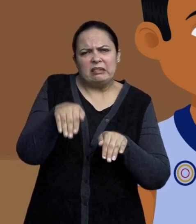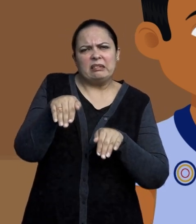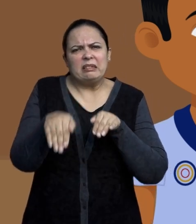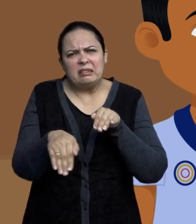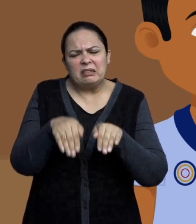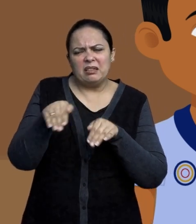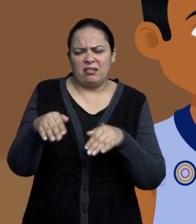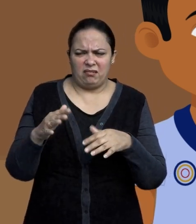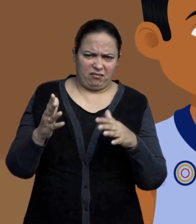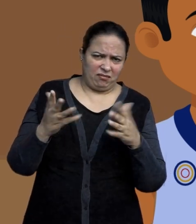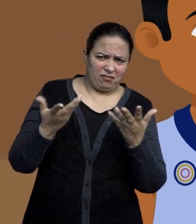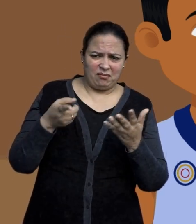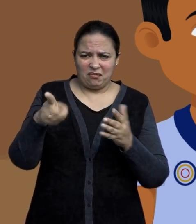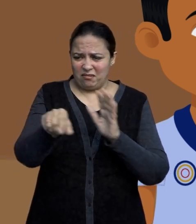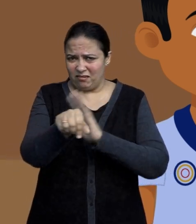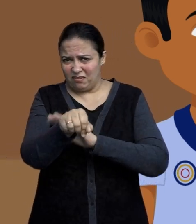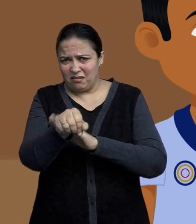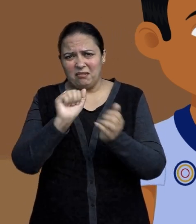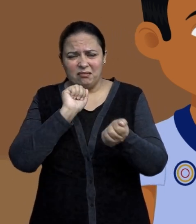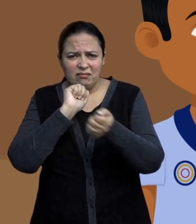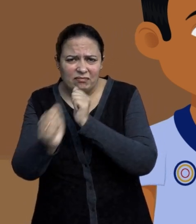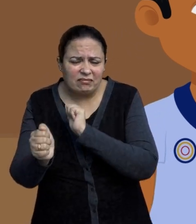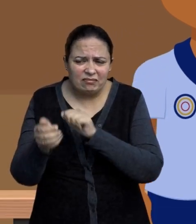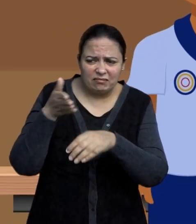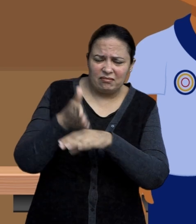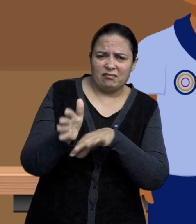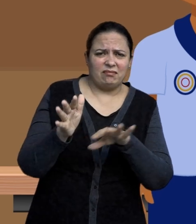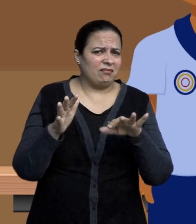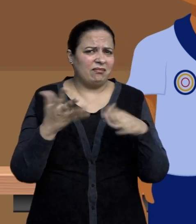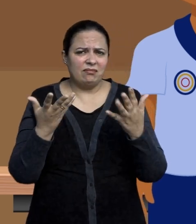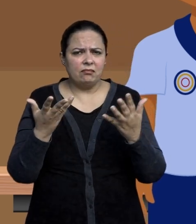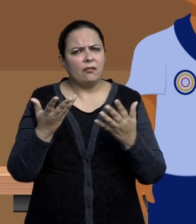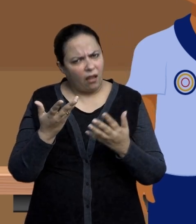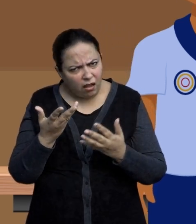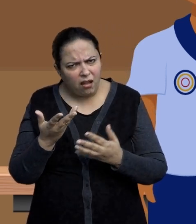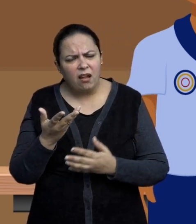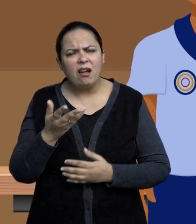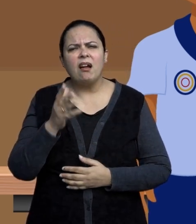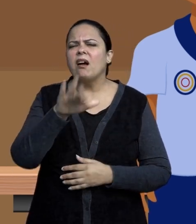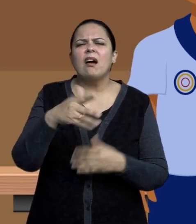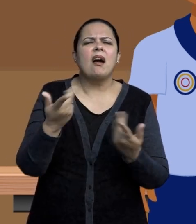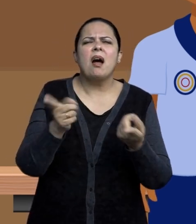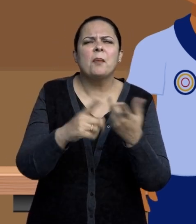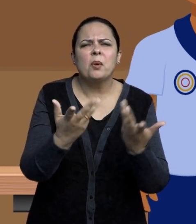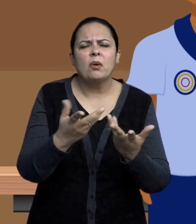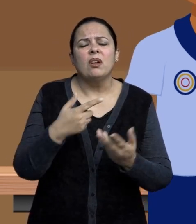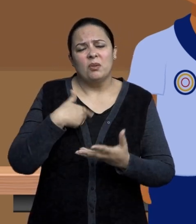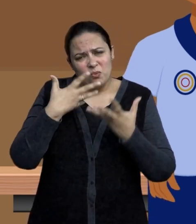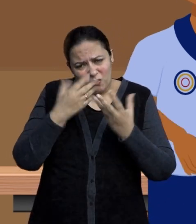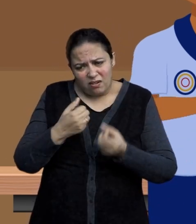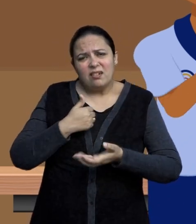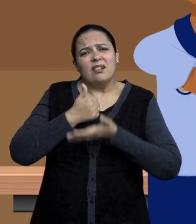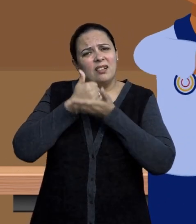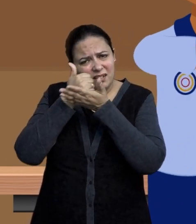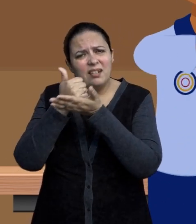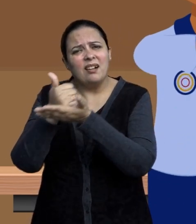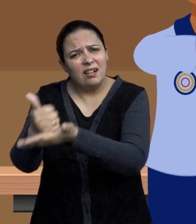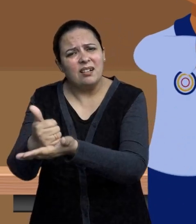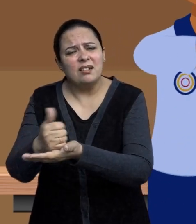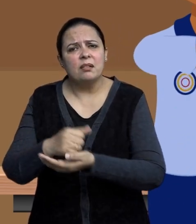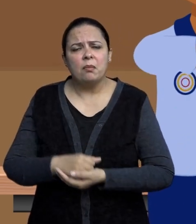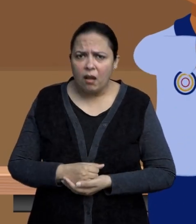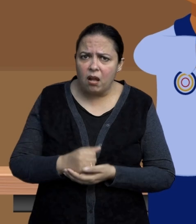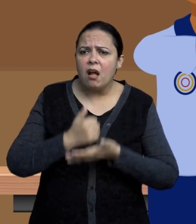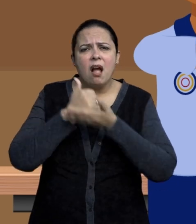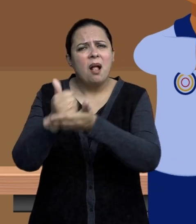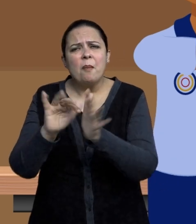Seems like he hurt his right foot. So? I wanted to help him. But